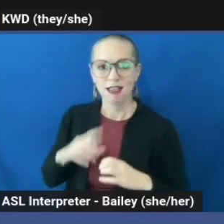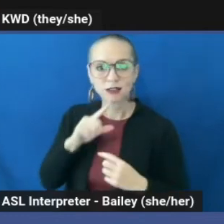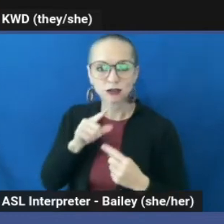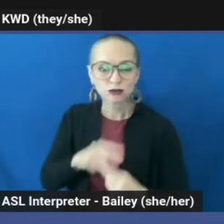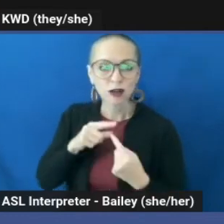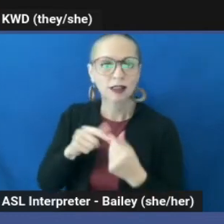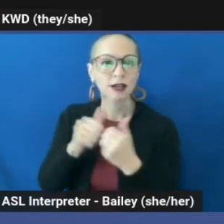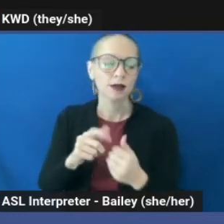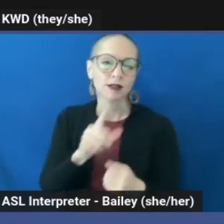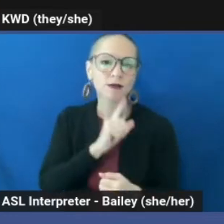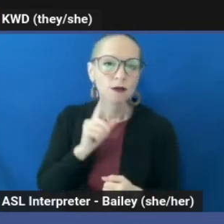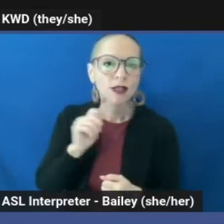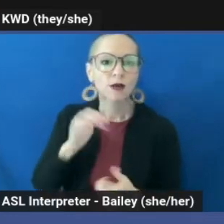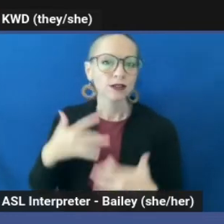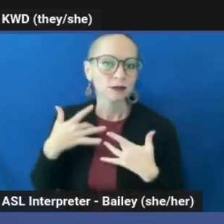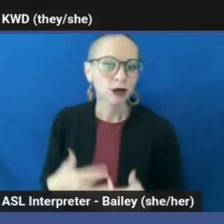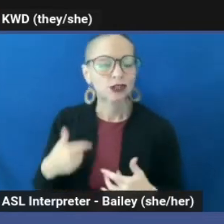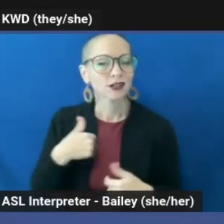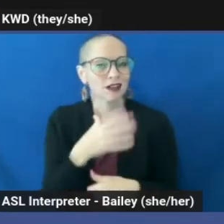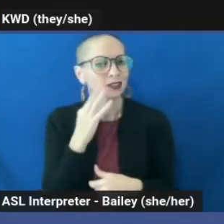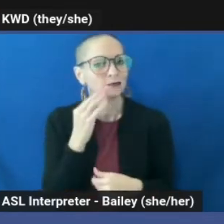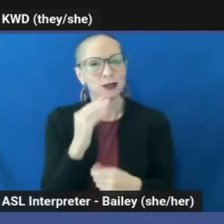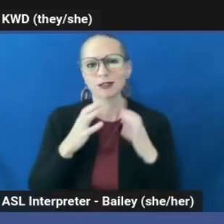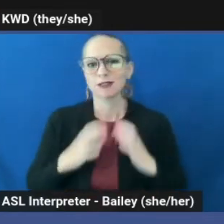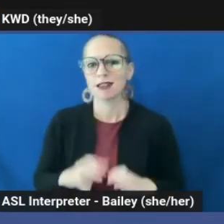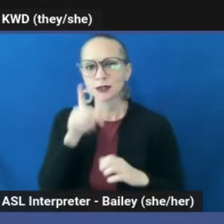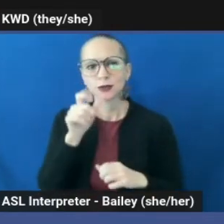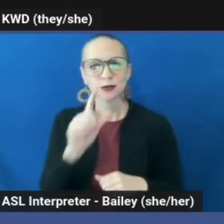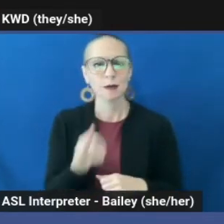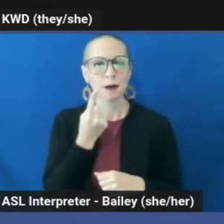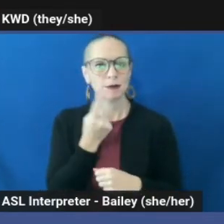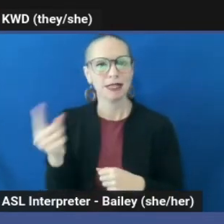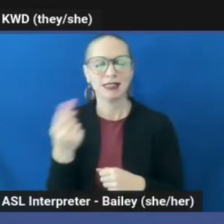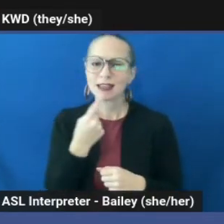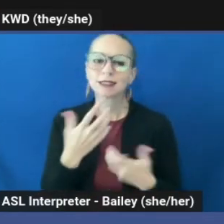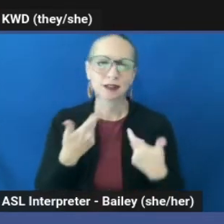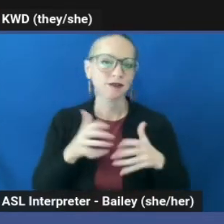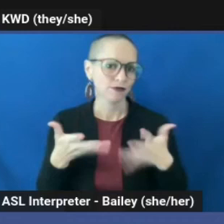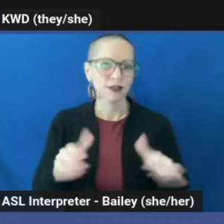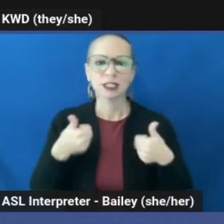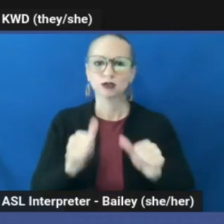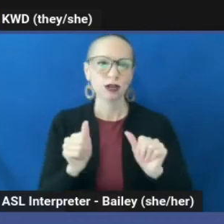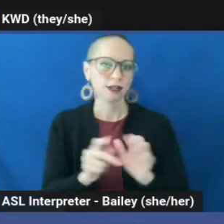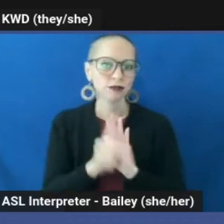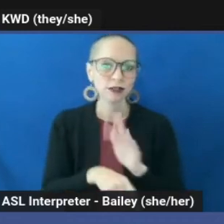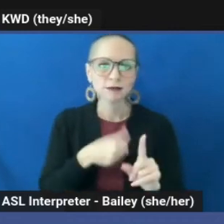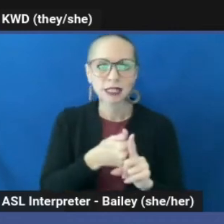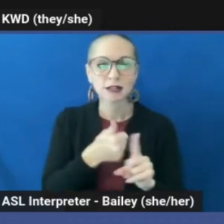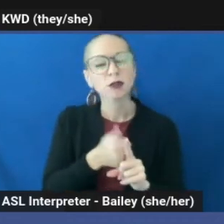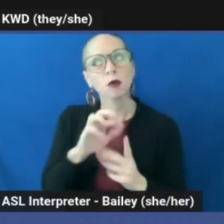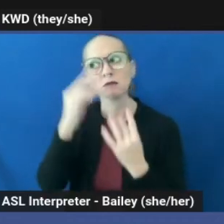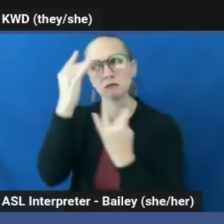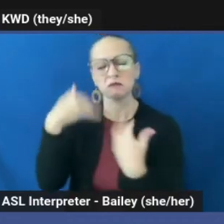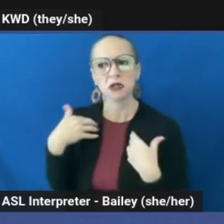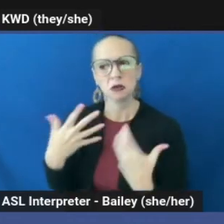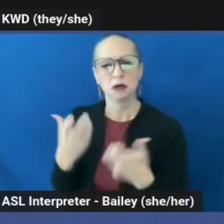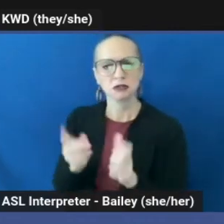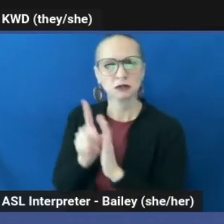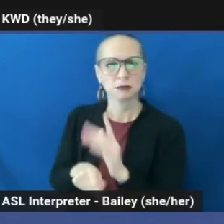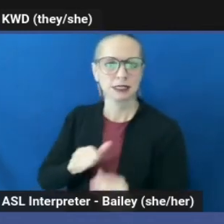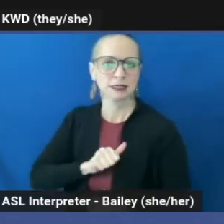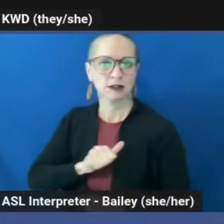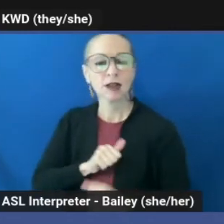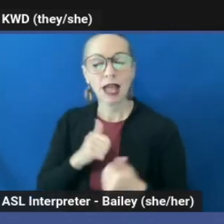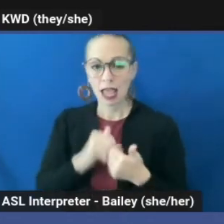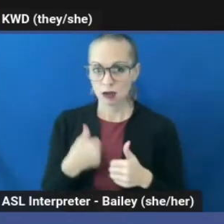or depression? I have had clients come up to me and say that they have attempted or they were thinking of attempting. How do we process that